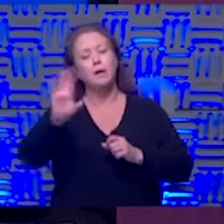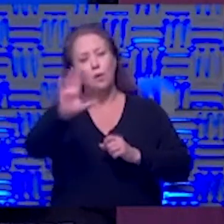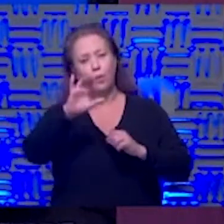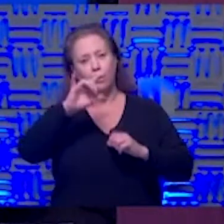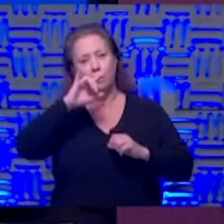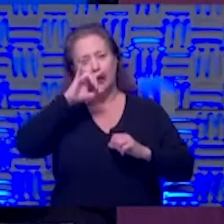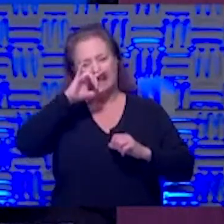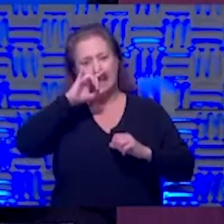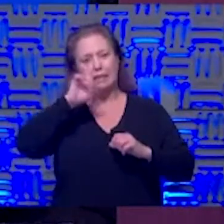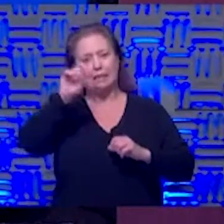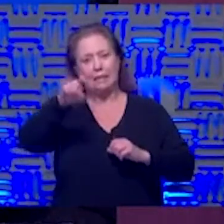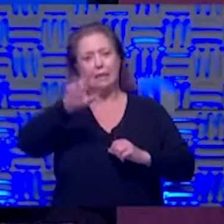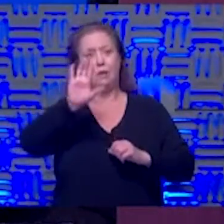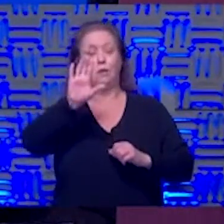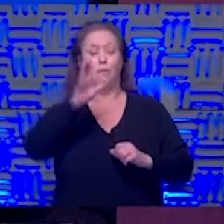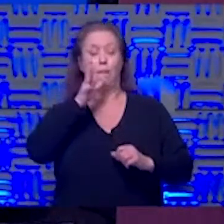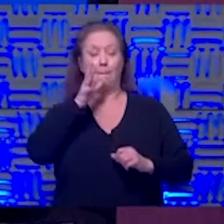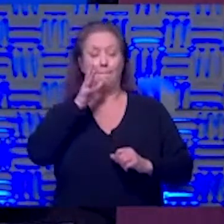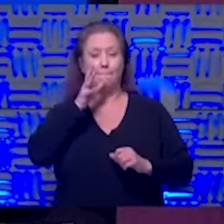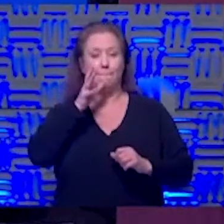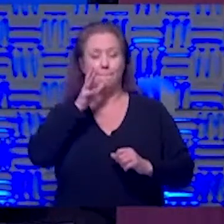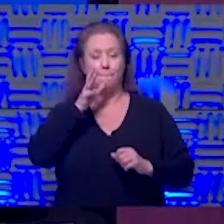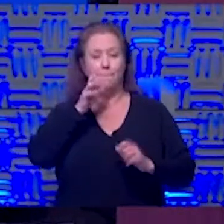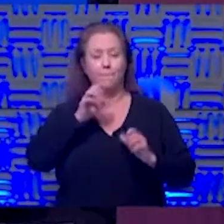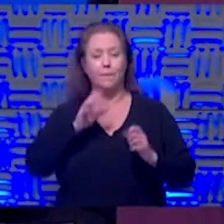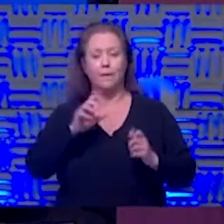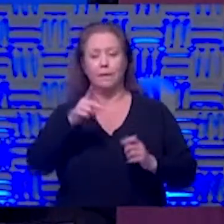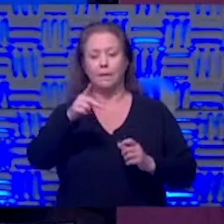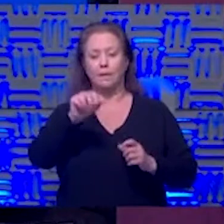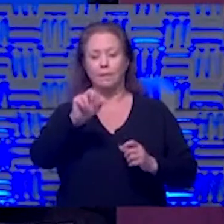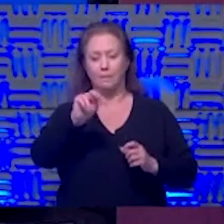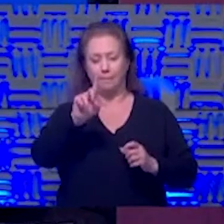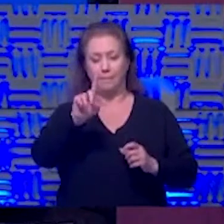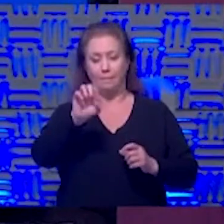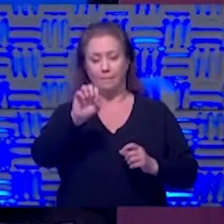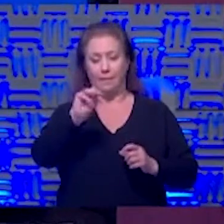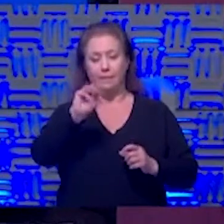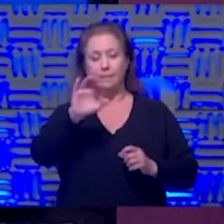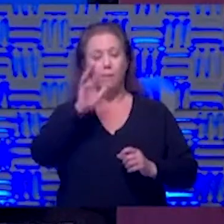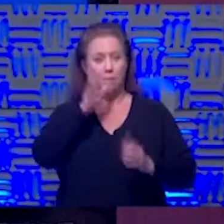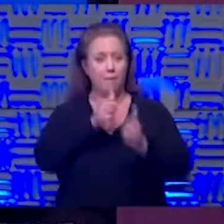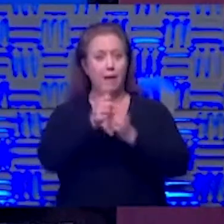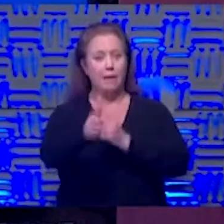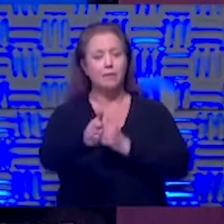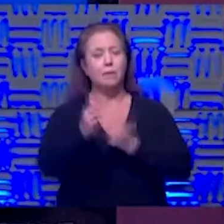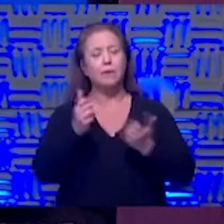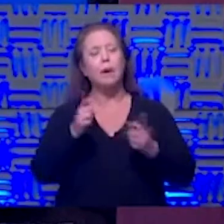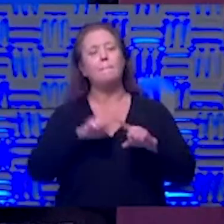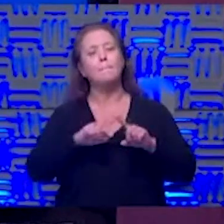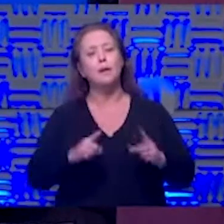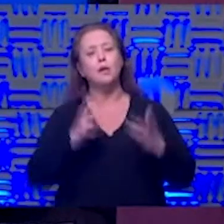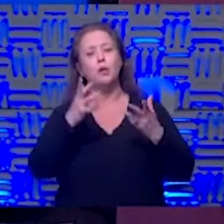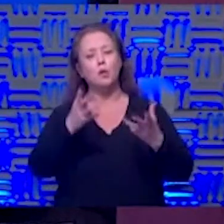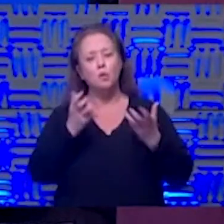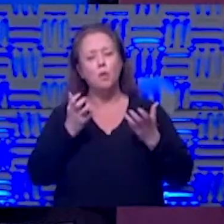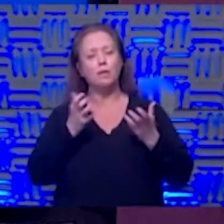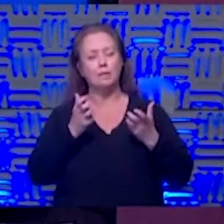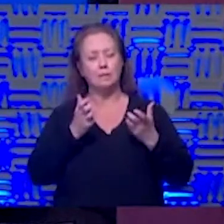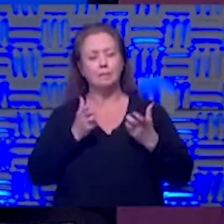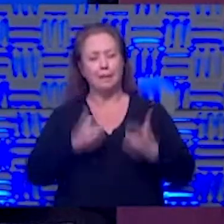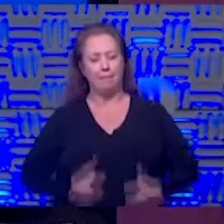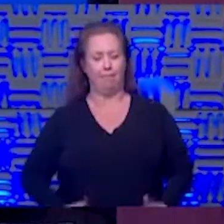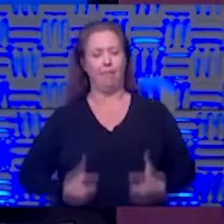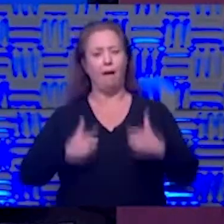least for approximately a very long time the pandemic is going to pass you want to be here on the other side of that